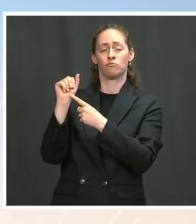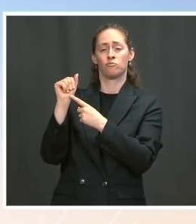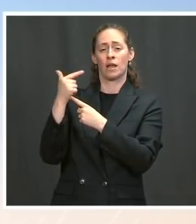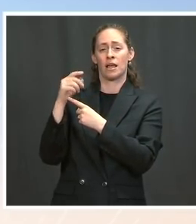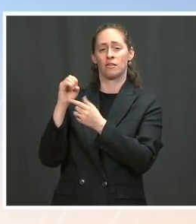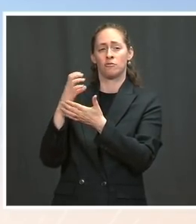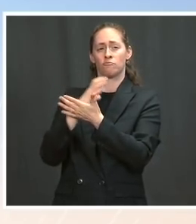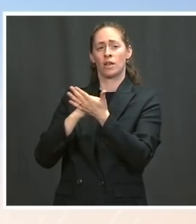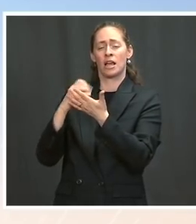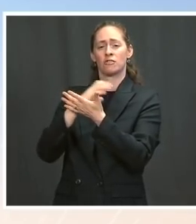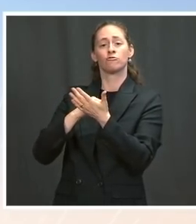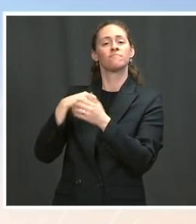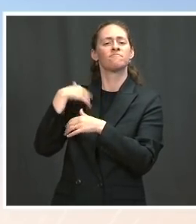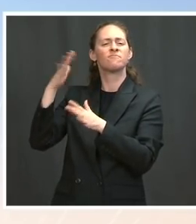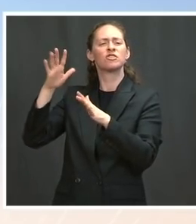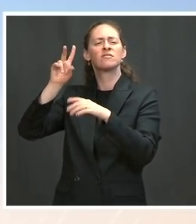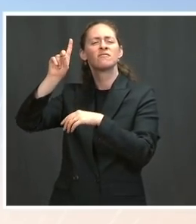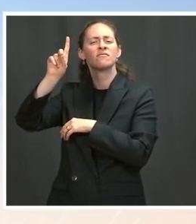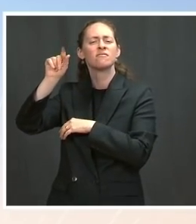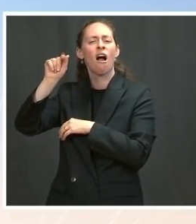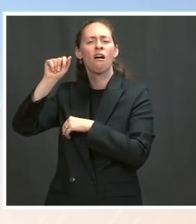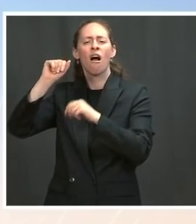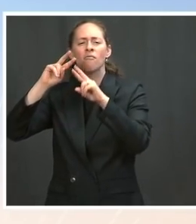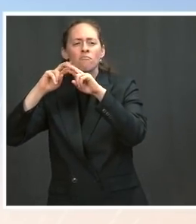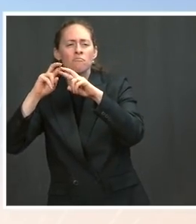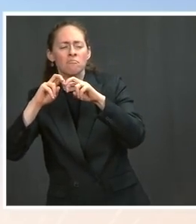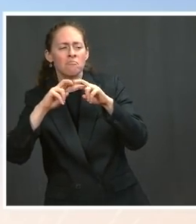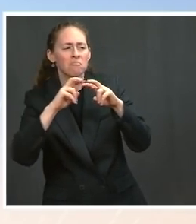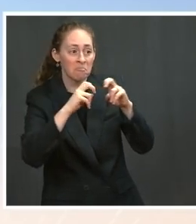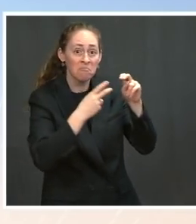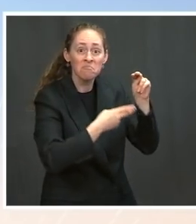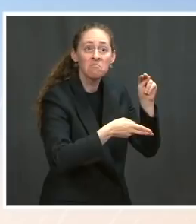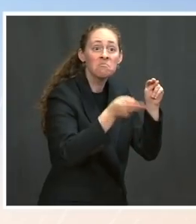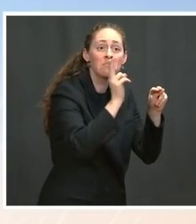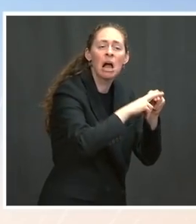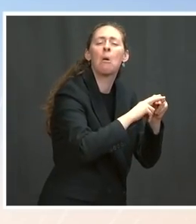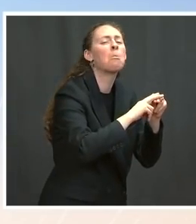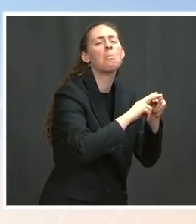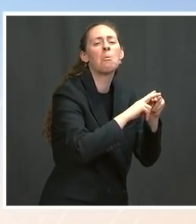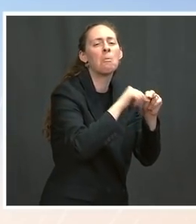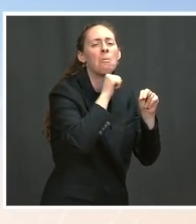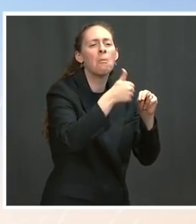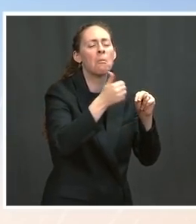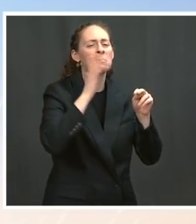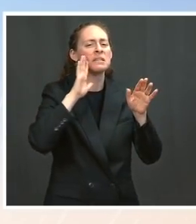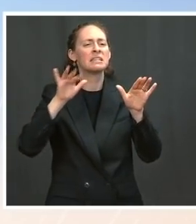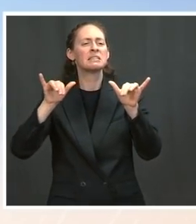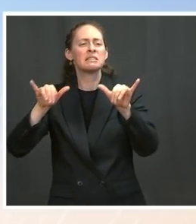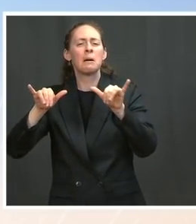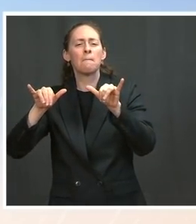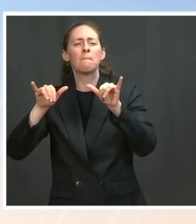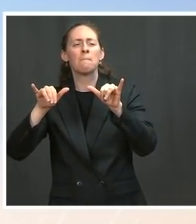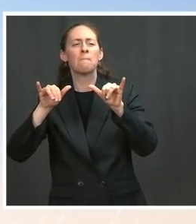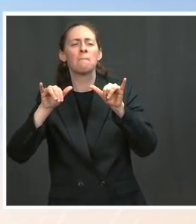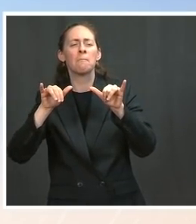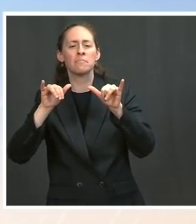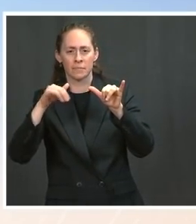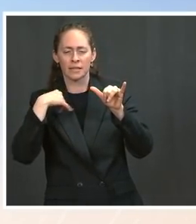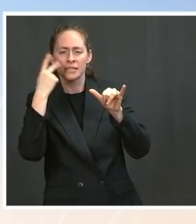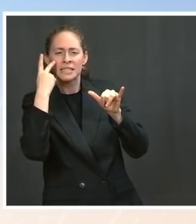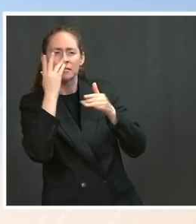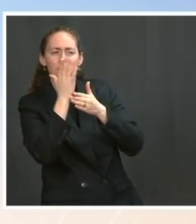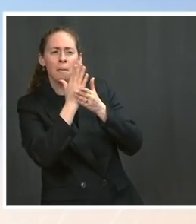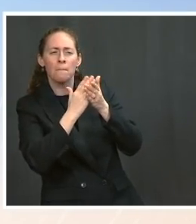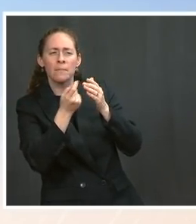meaningfully. And in areas where you do see some pickup, for example, this month in services, there